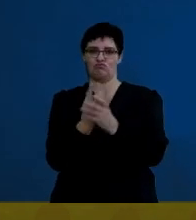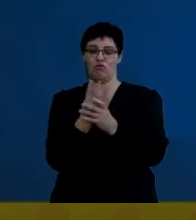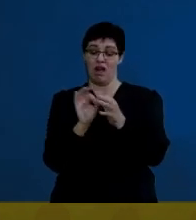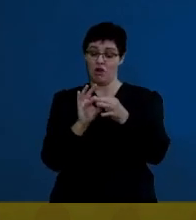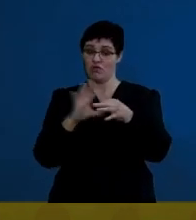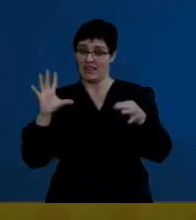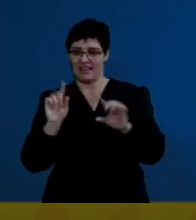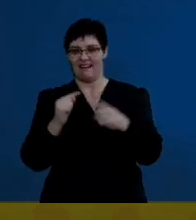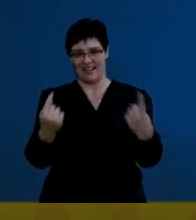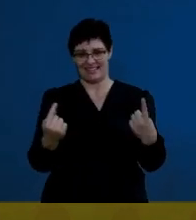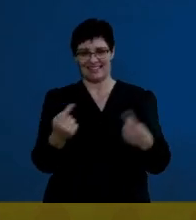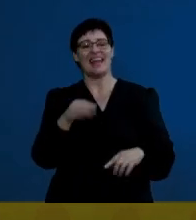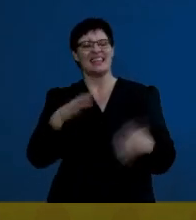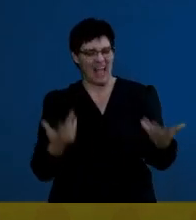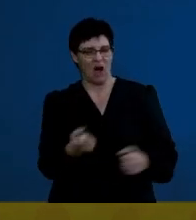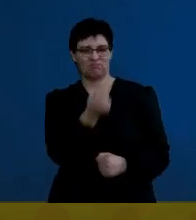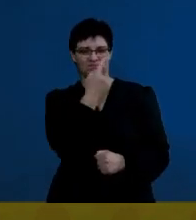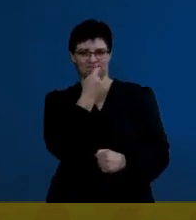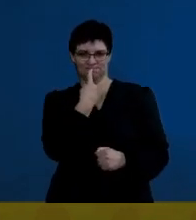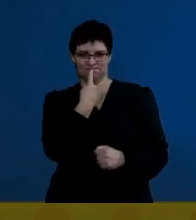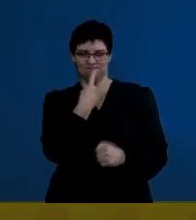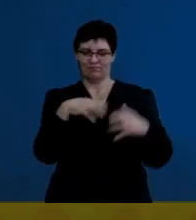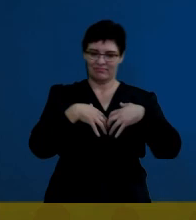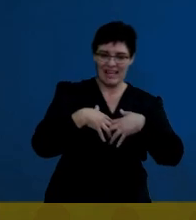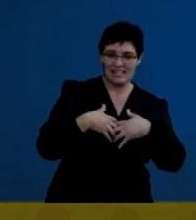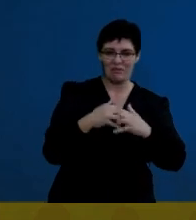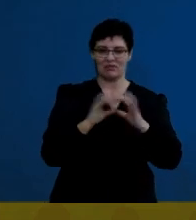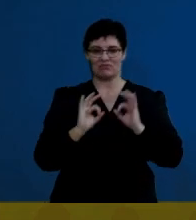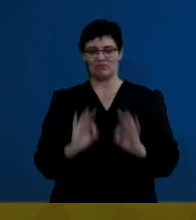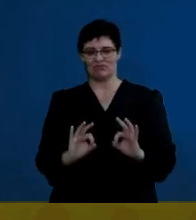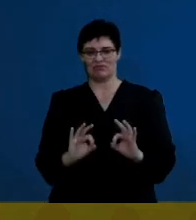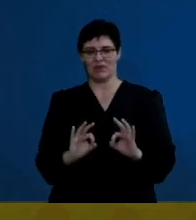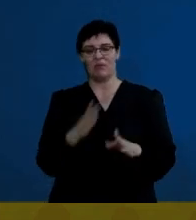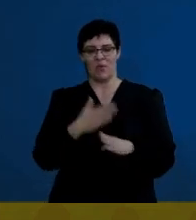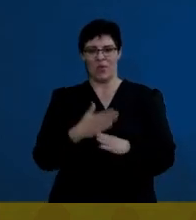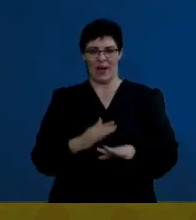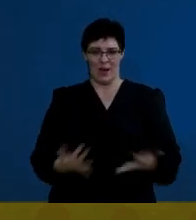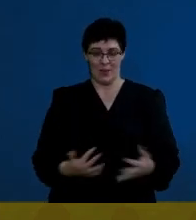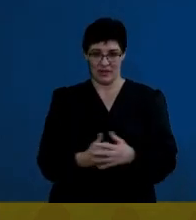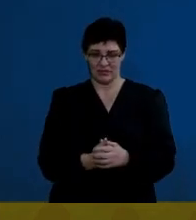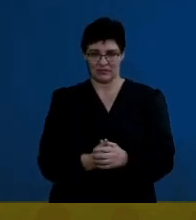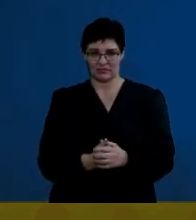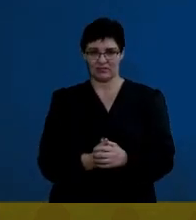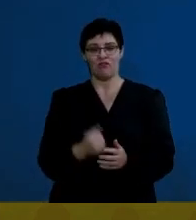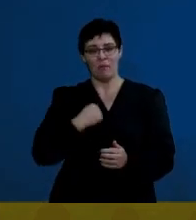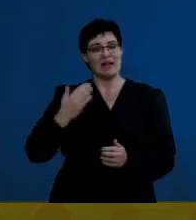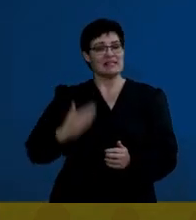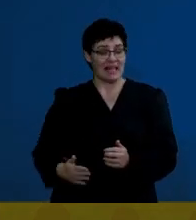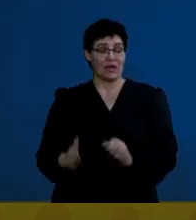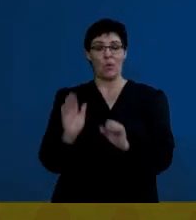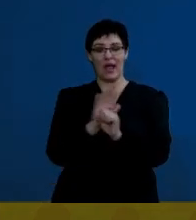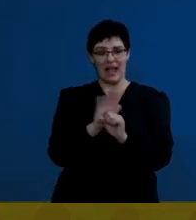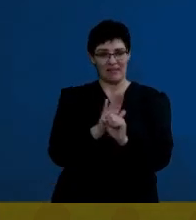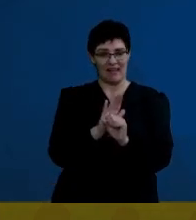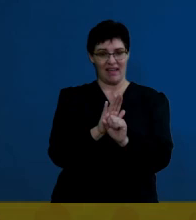is essentially how the contraceptive pull establishes its function. So, from my side, we've covered a bit of